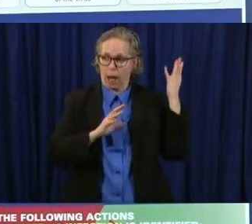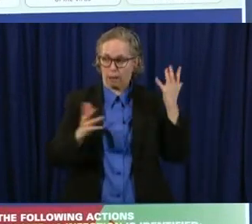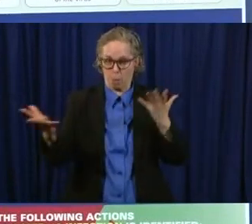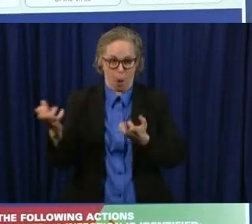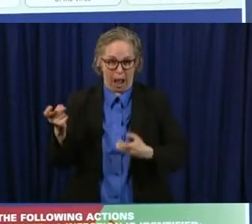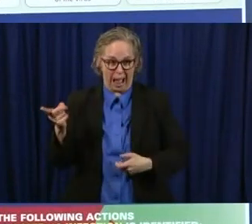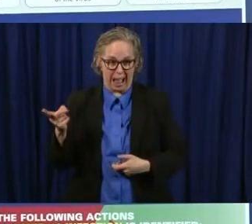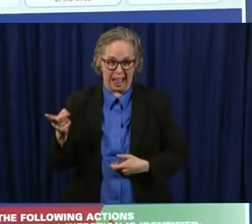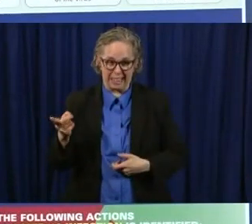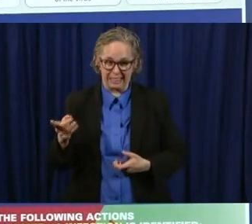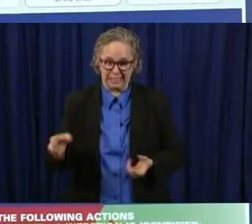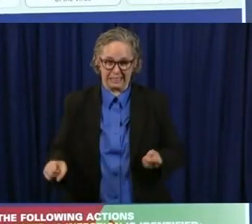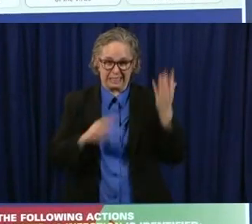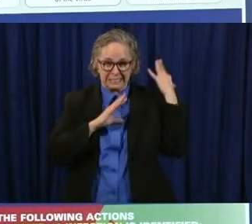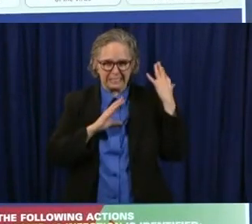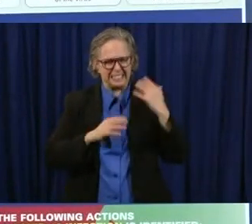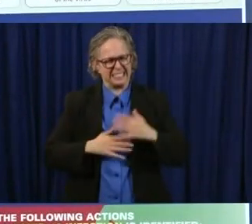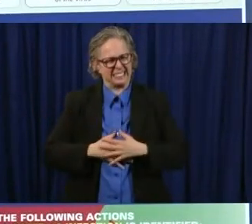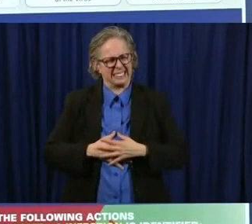would be totally irresponsible